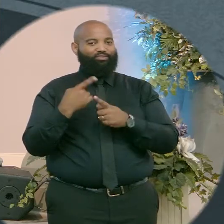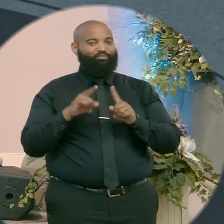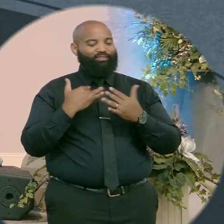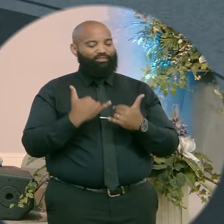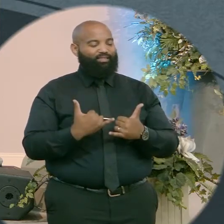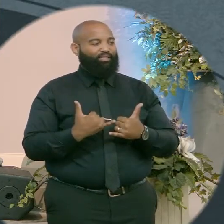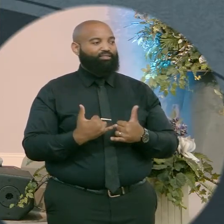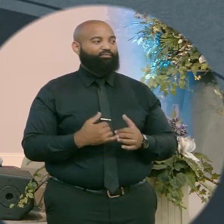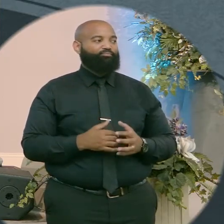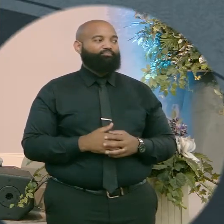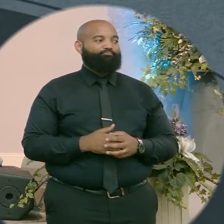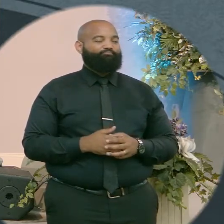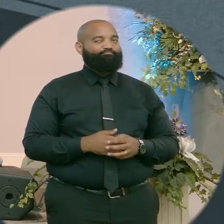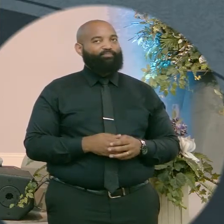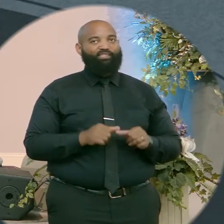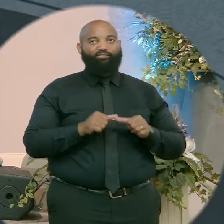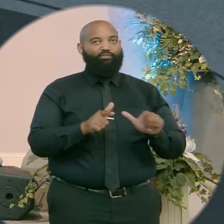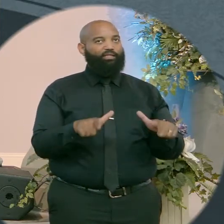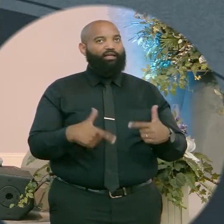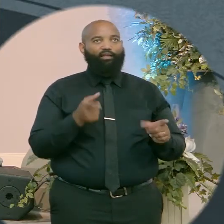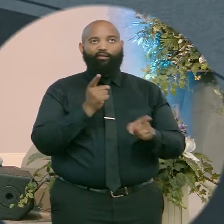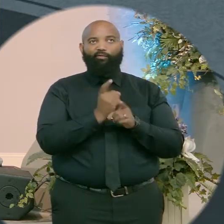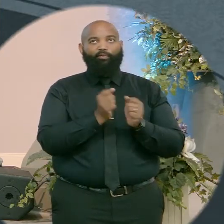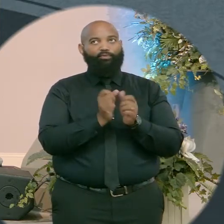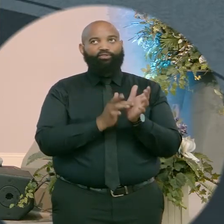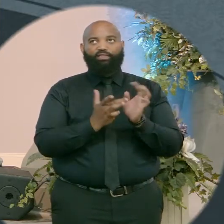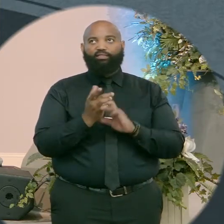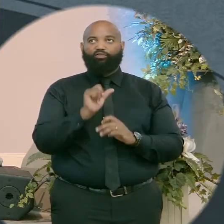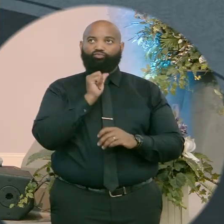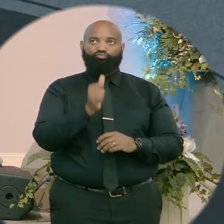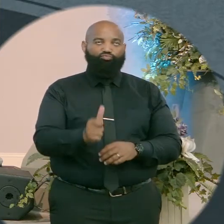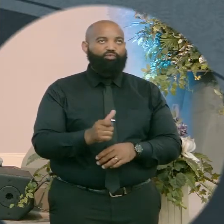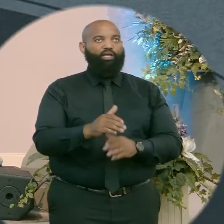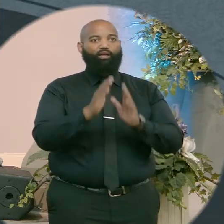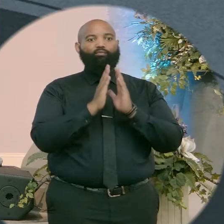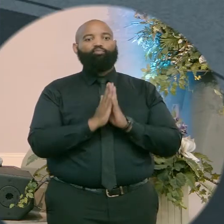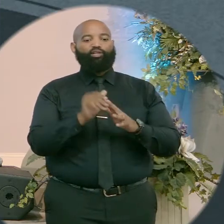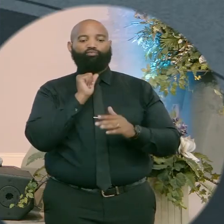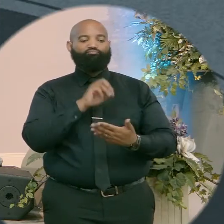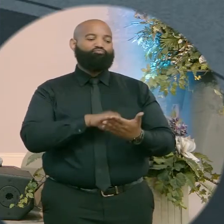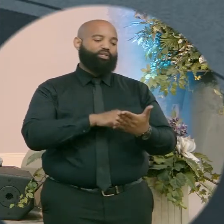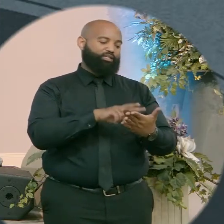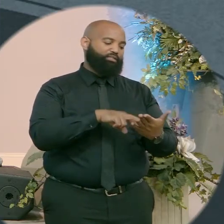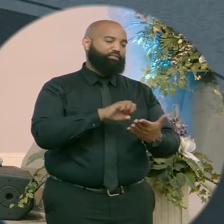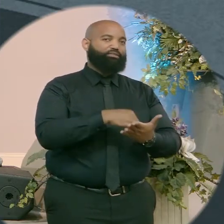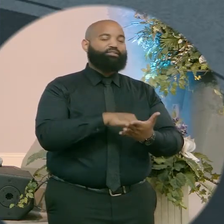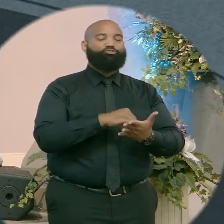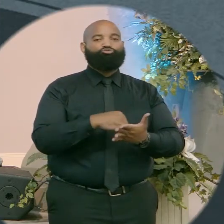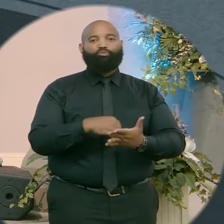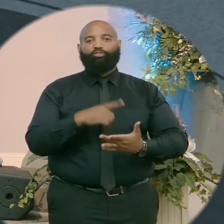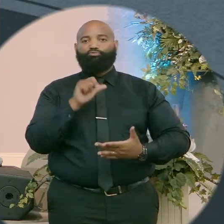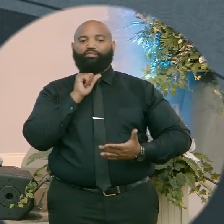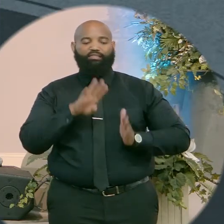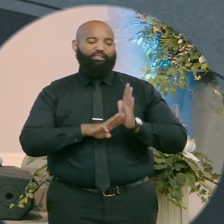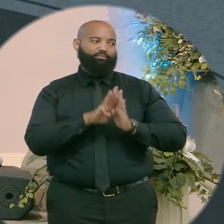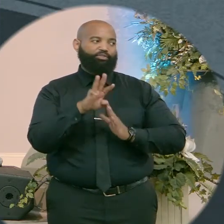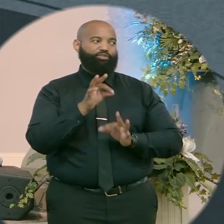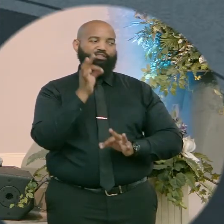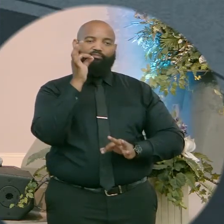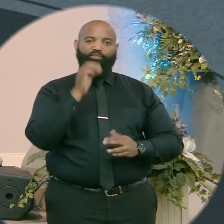and you need prayer. You want to come back to Jesus. You want to come back to your refuge. You want to come back to your safe place.